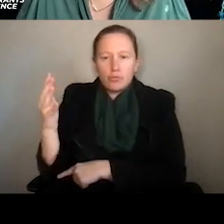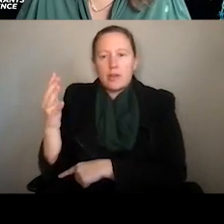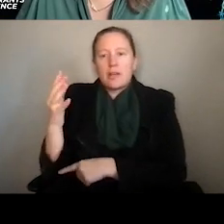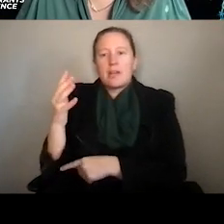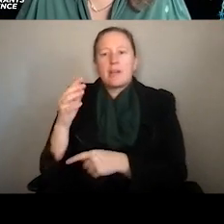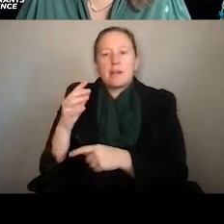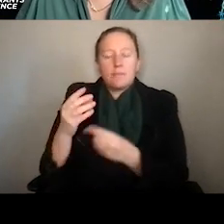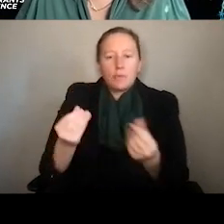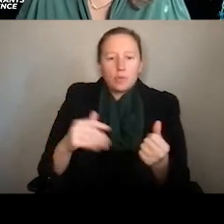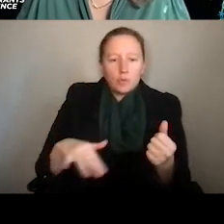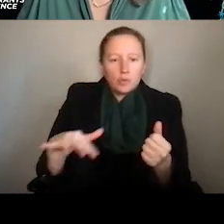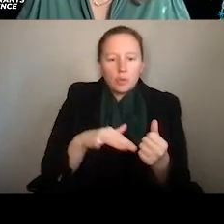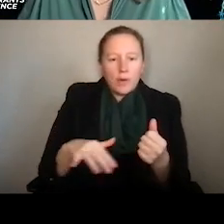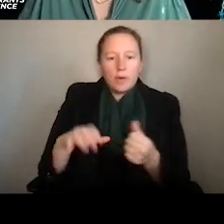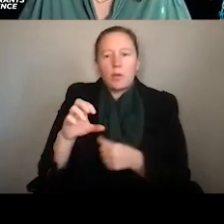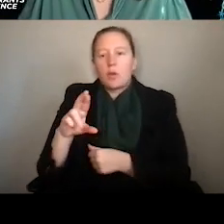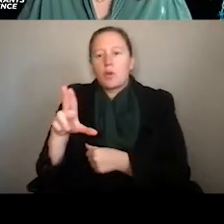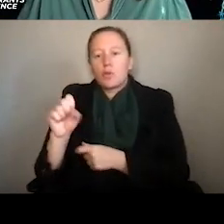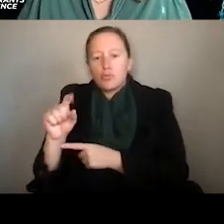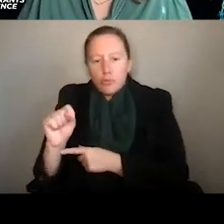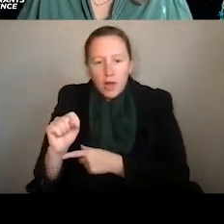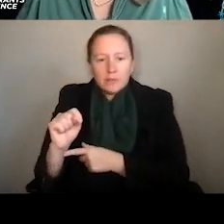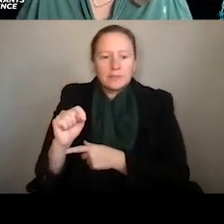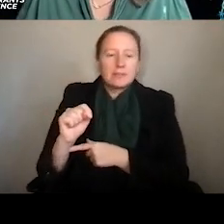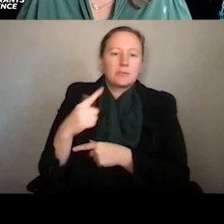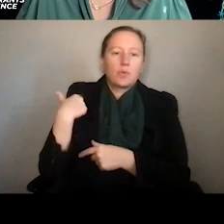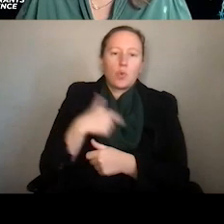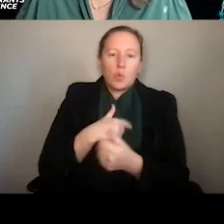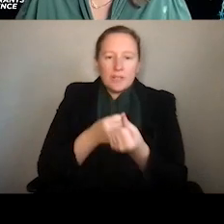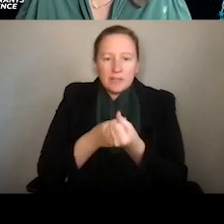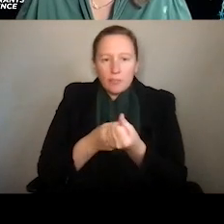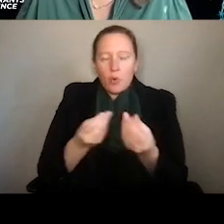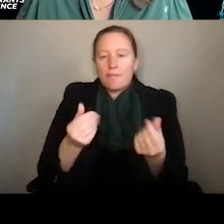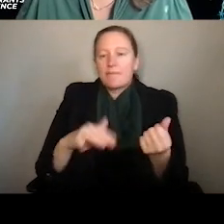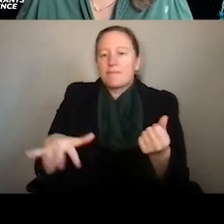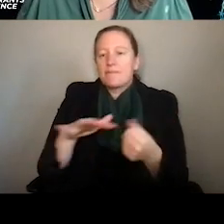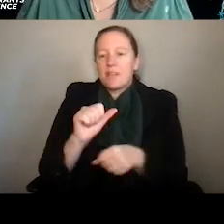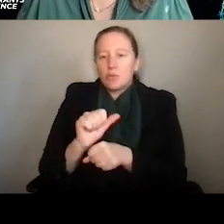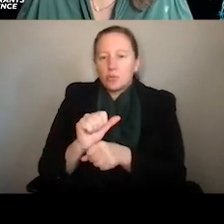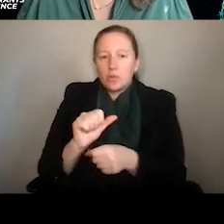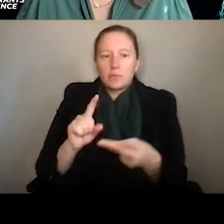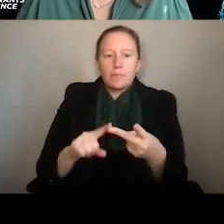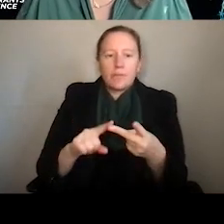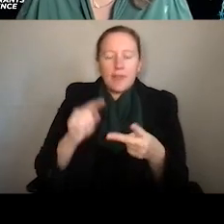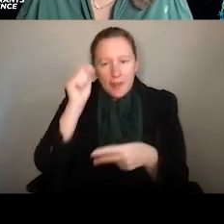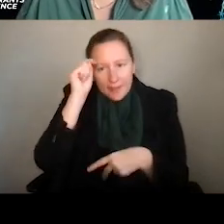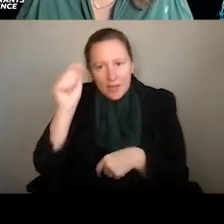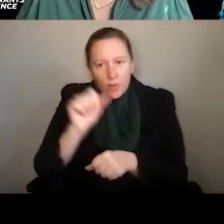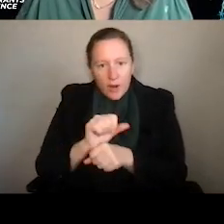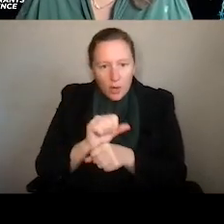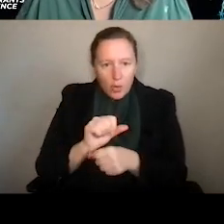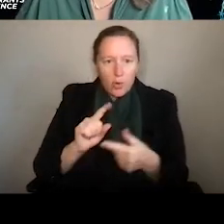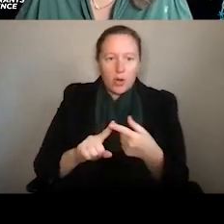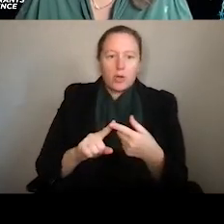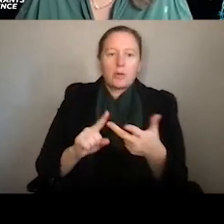into the crust, mantle, and core of our planet. And we support fieldwork, theoretical and computational work, experiments, and a